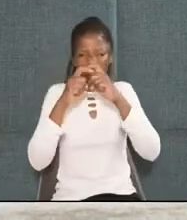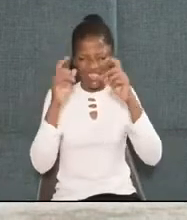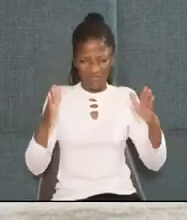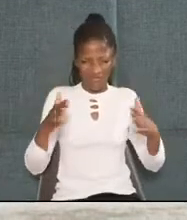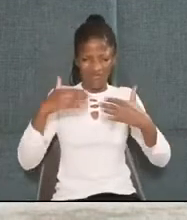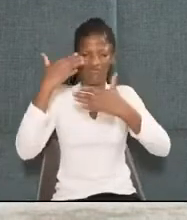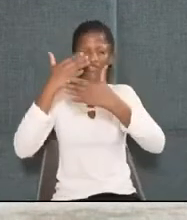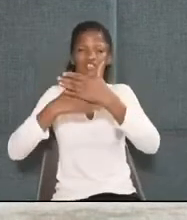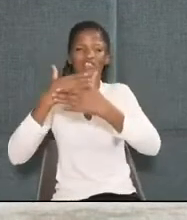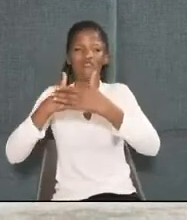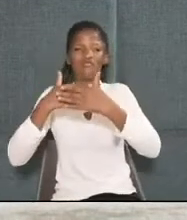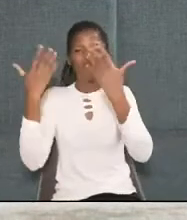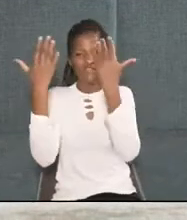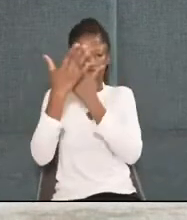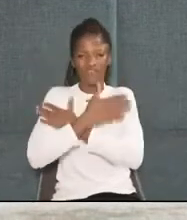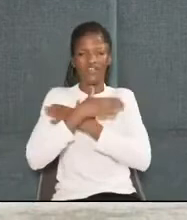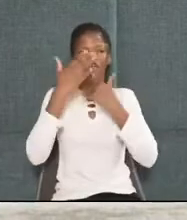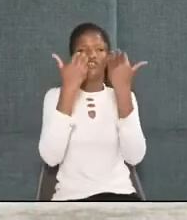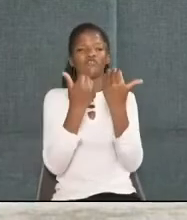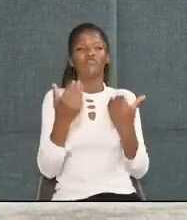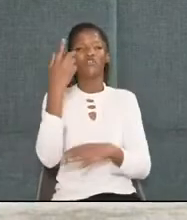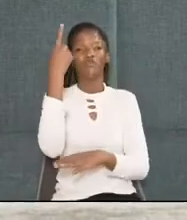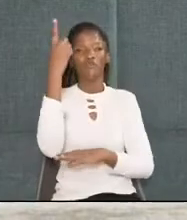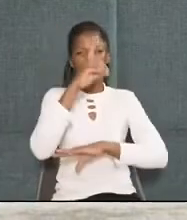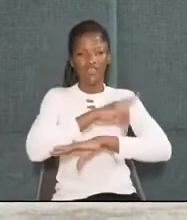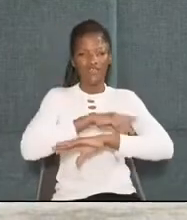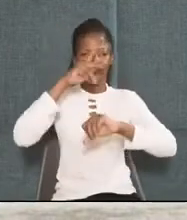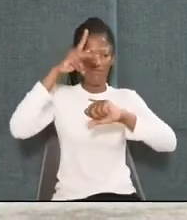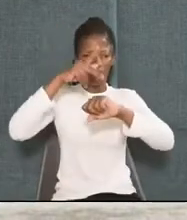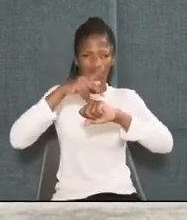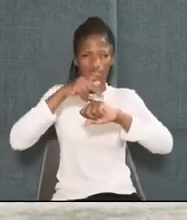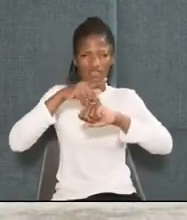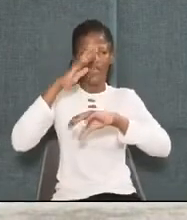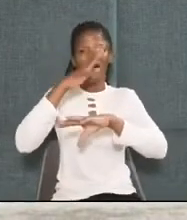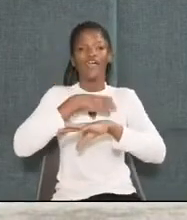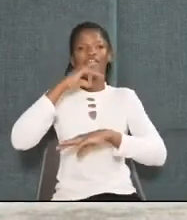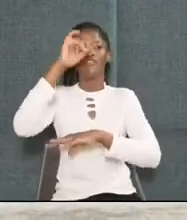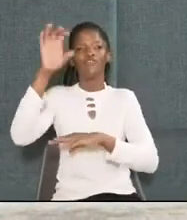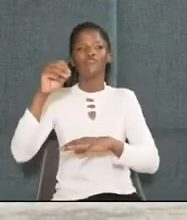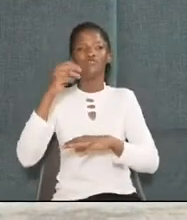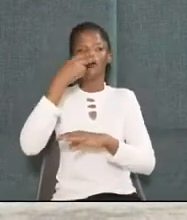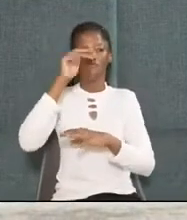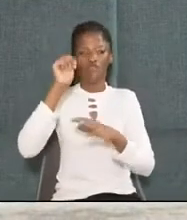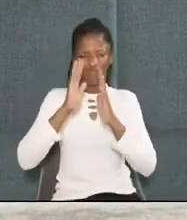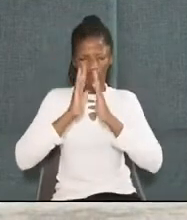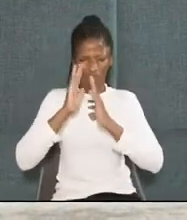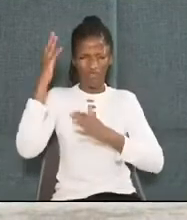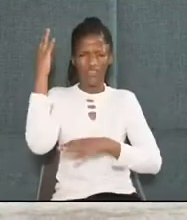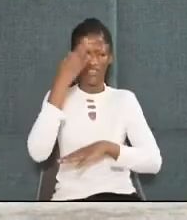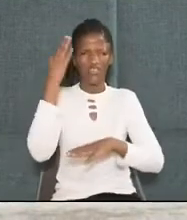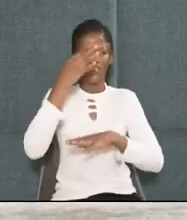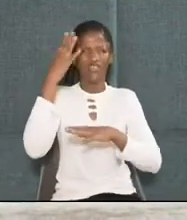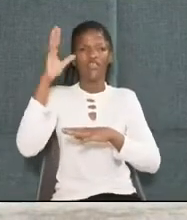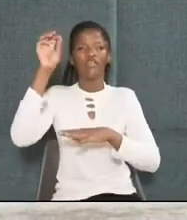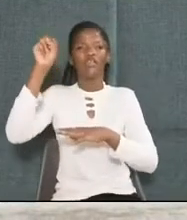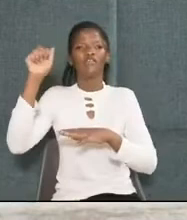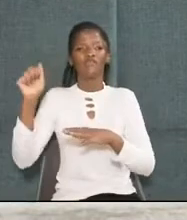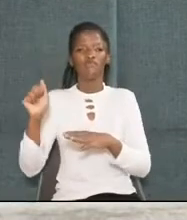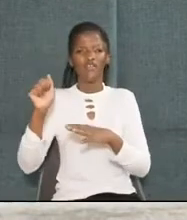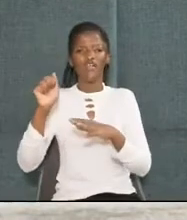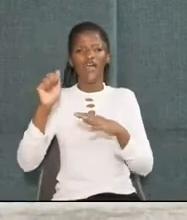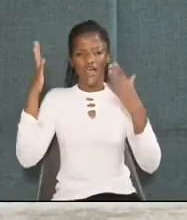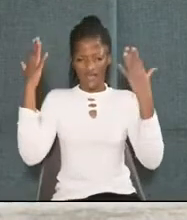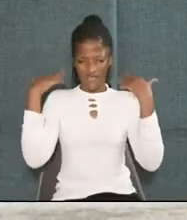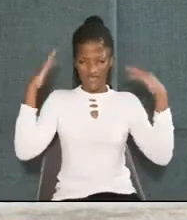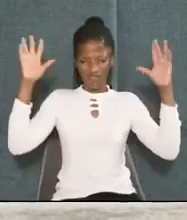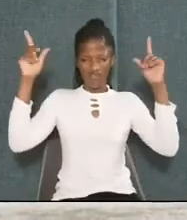close friends. Children, one day as Peter and John were preaching in Samaria, an angel suddenly appeared to Philip. And the